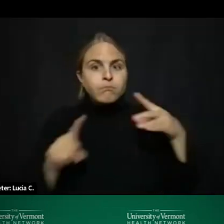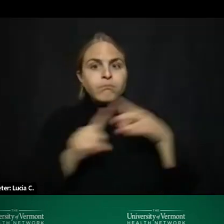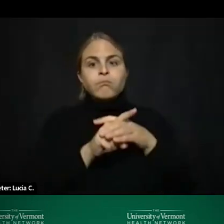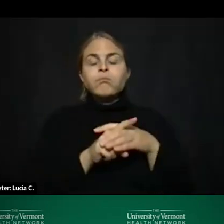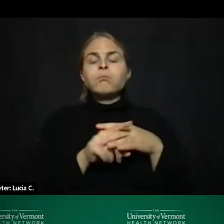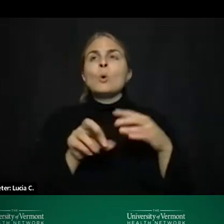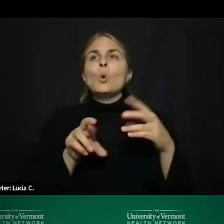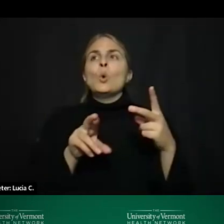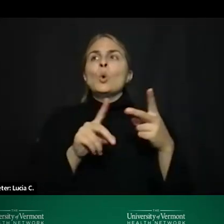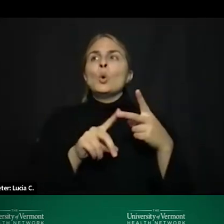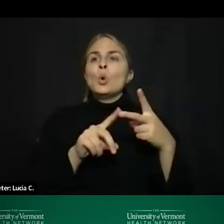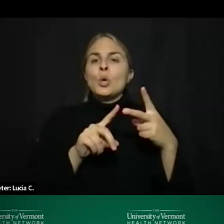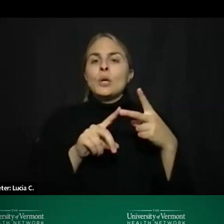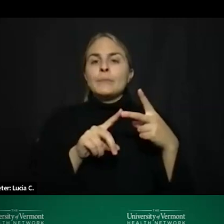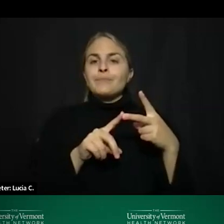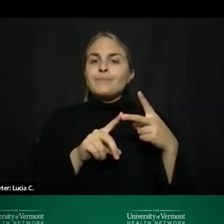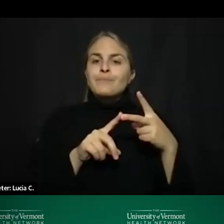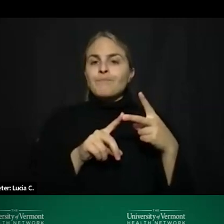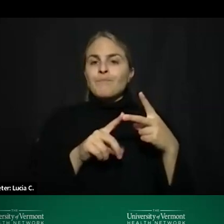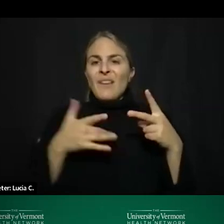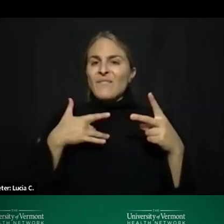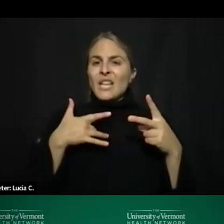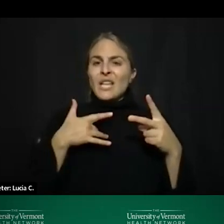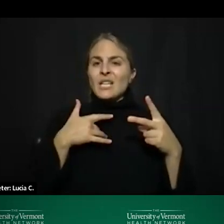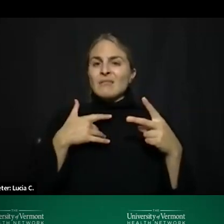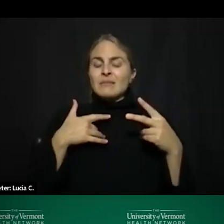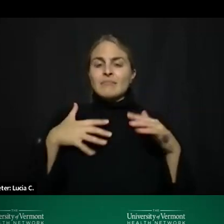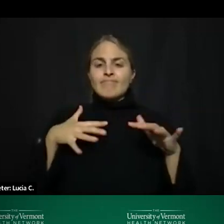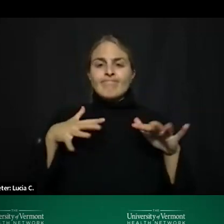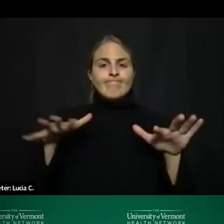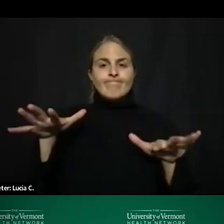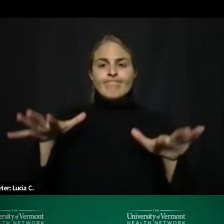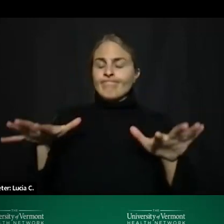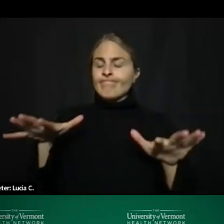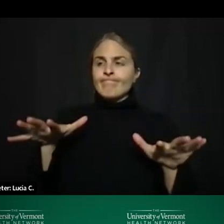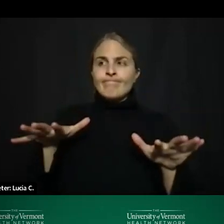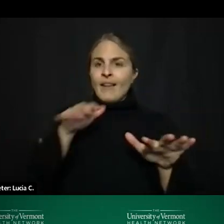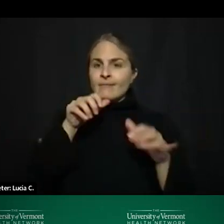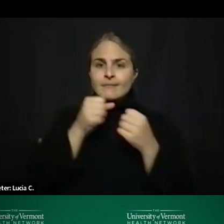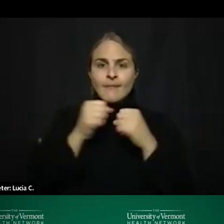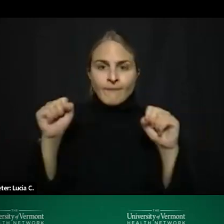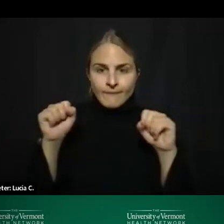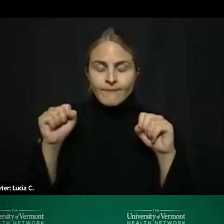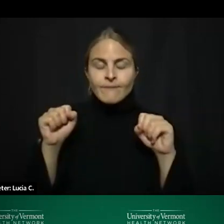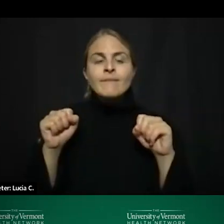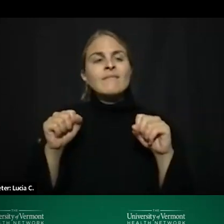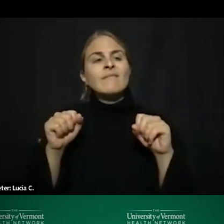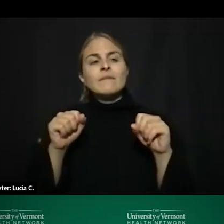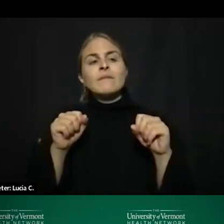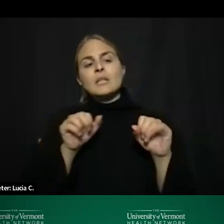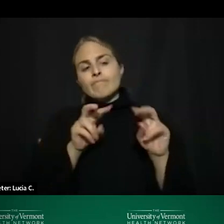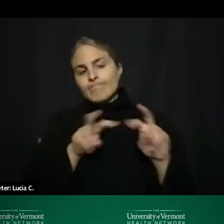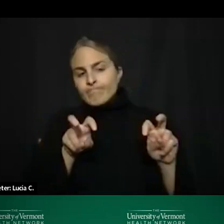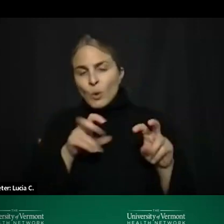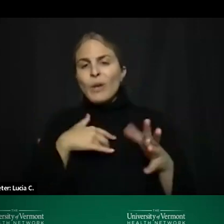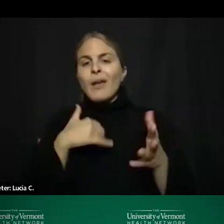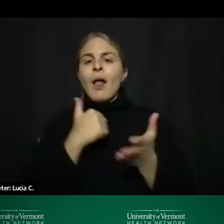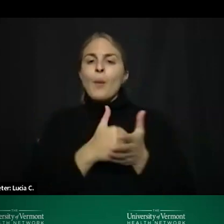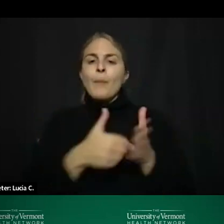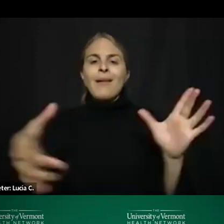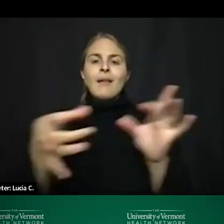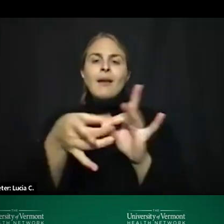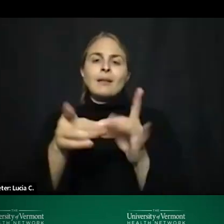or um unease depending on what they're presenting with and then help connect them to specific